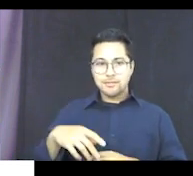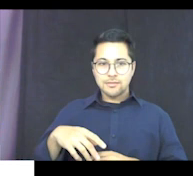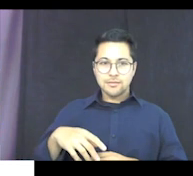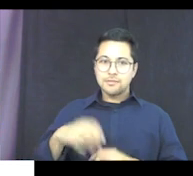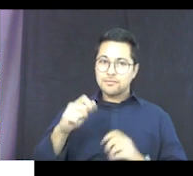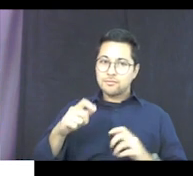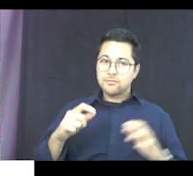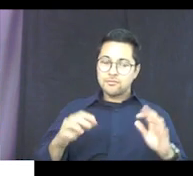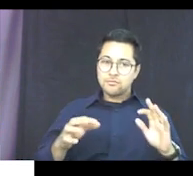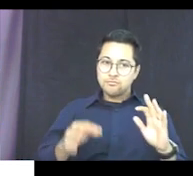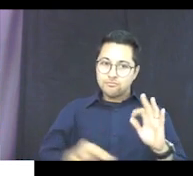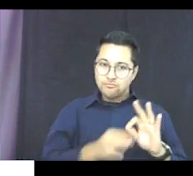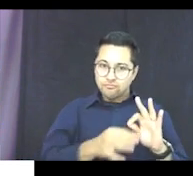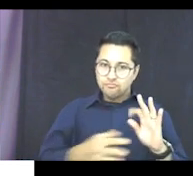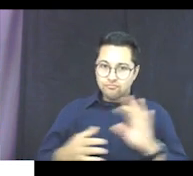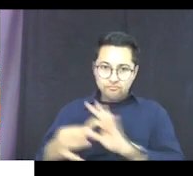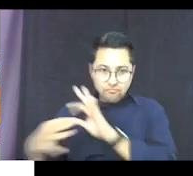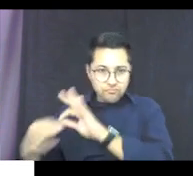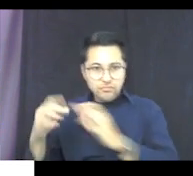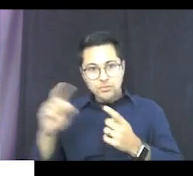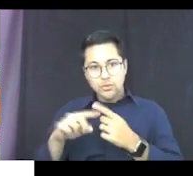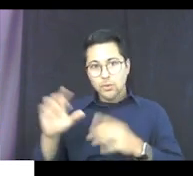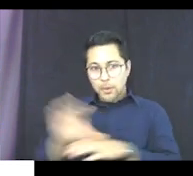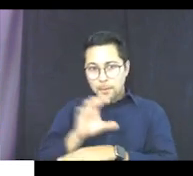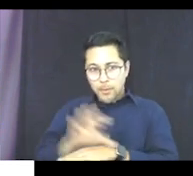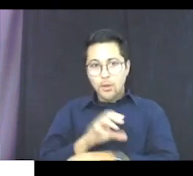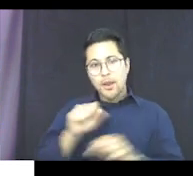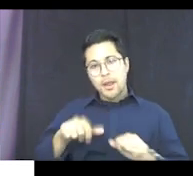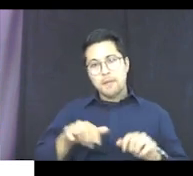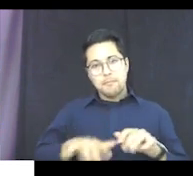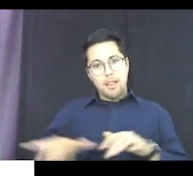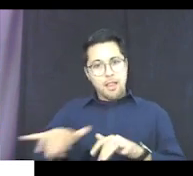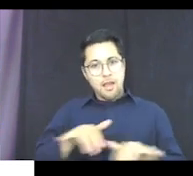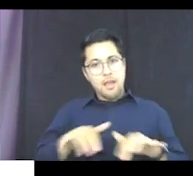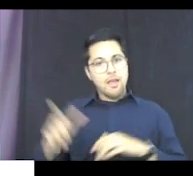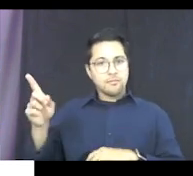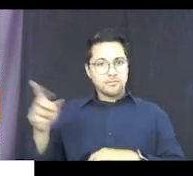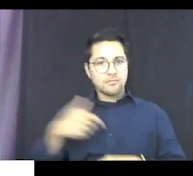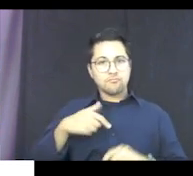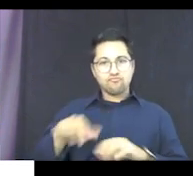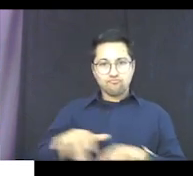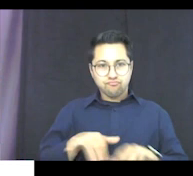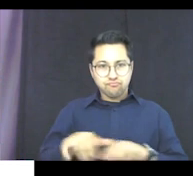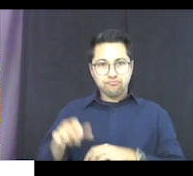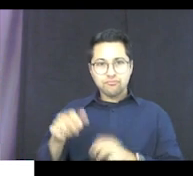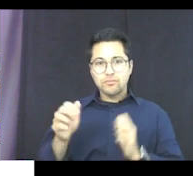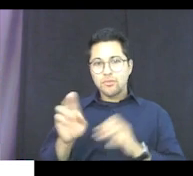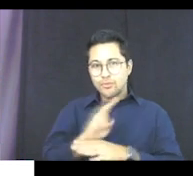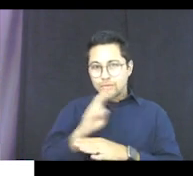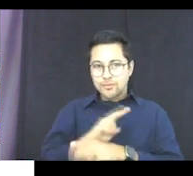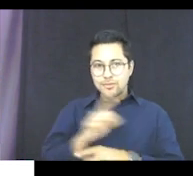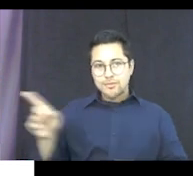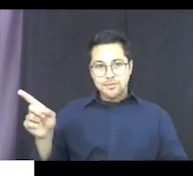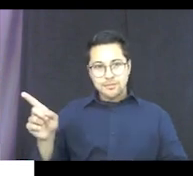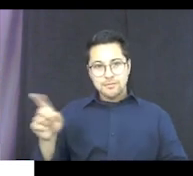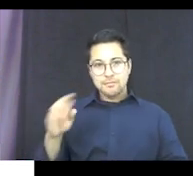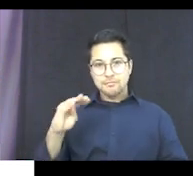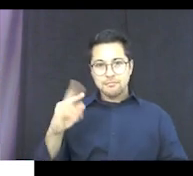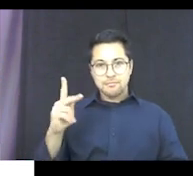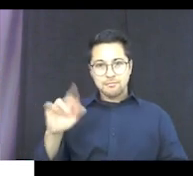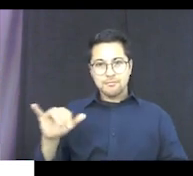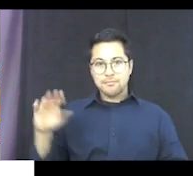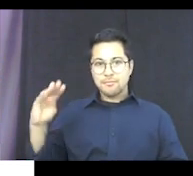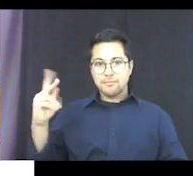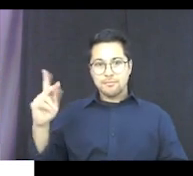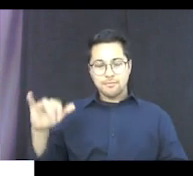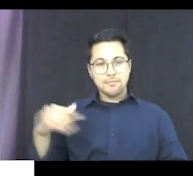And you attach it so it's attached to your computer and you can play a musical instrument there. So I'm playing the piano using my Makey Makey. You